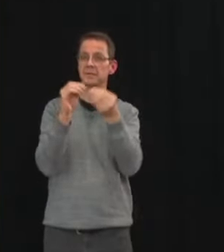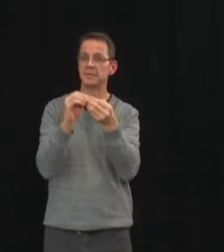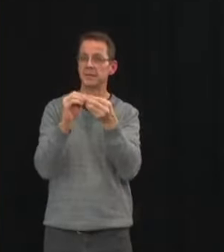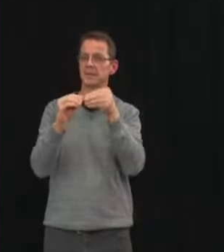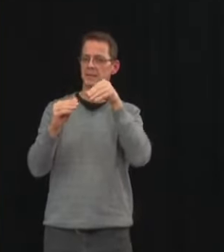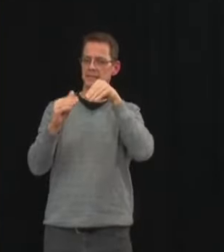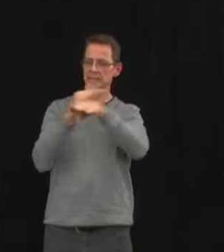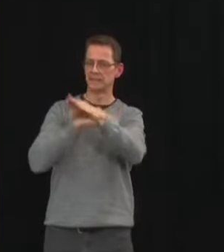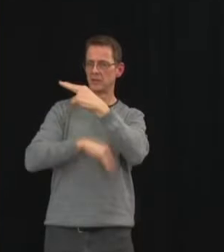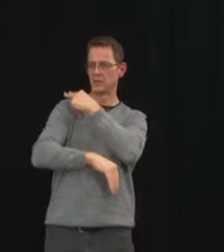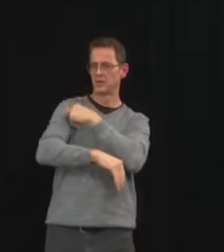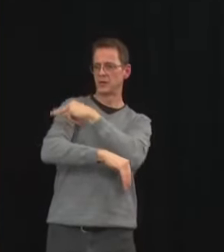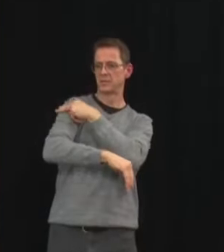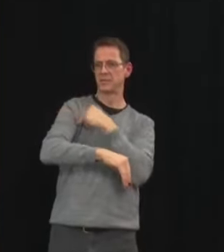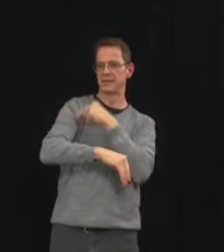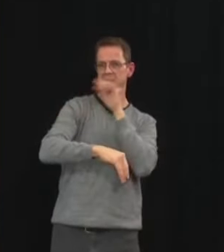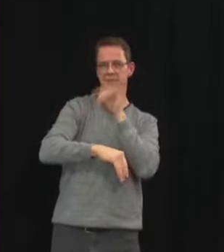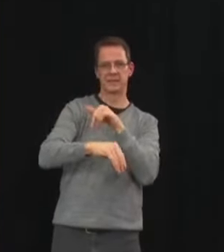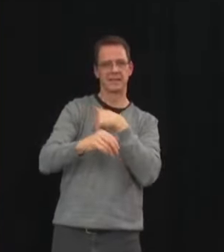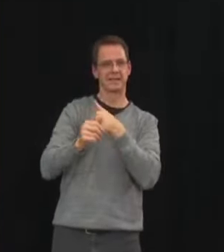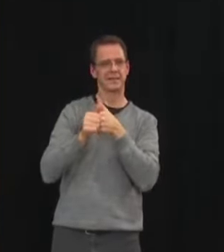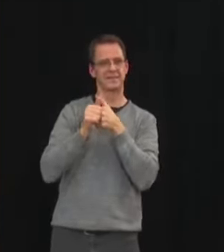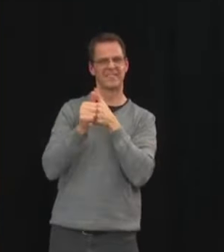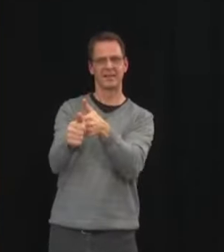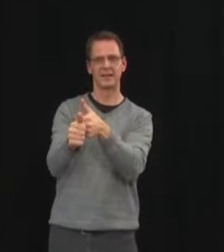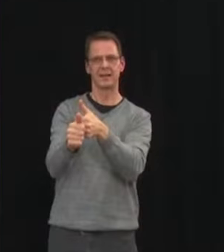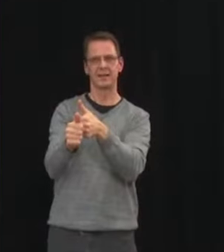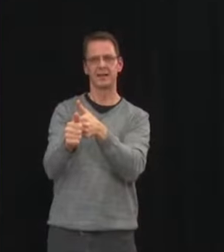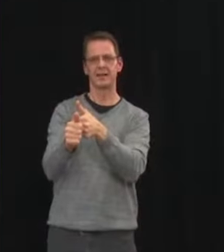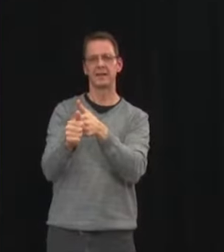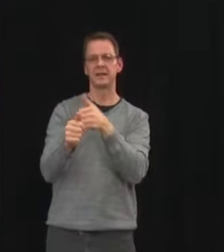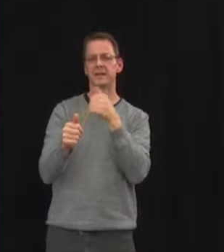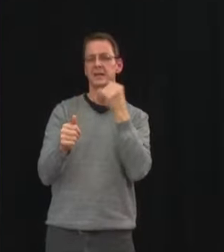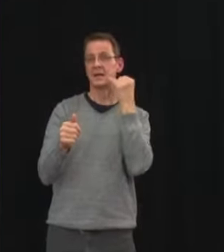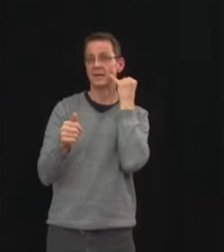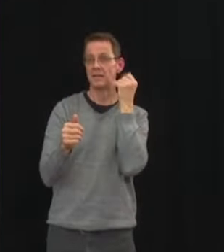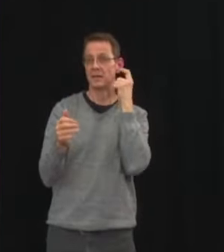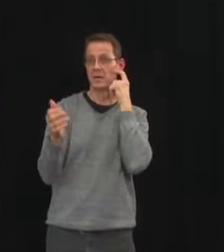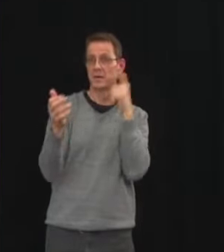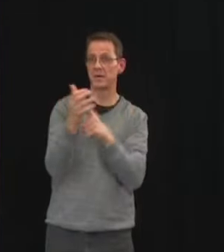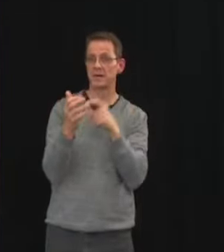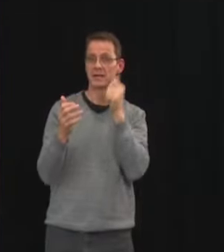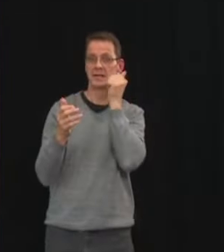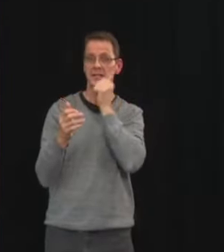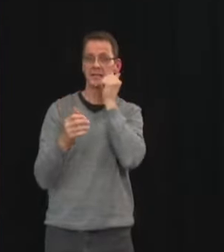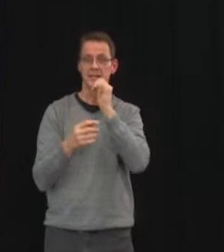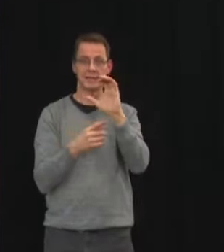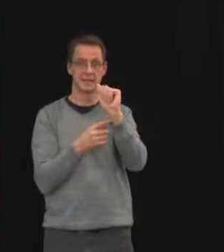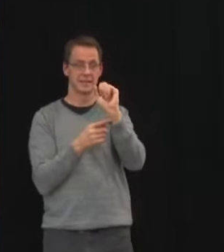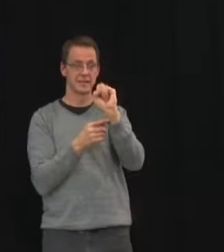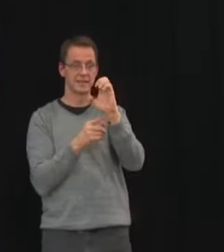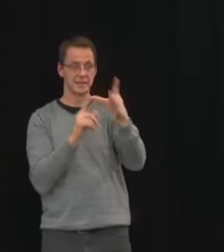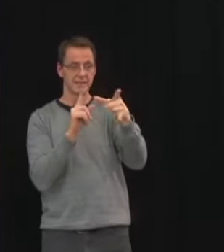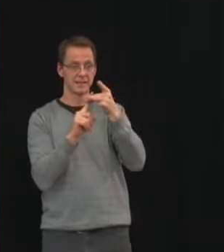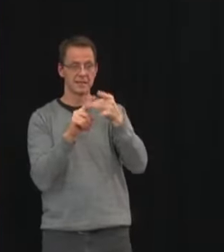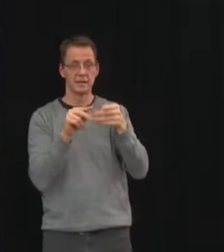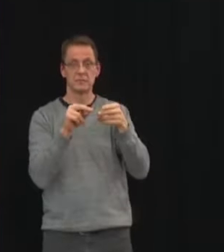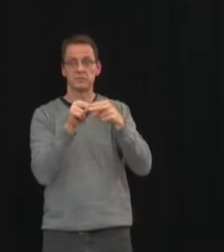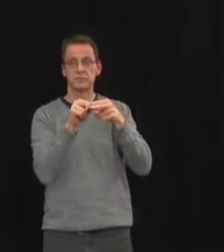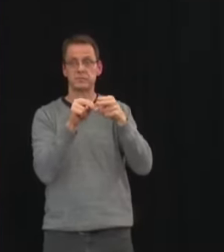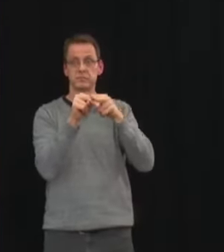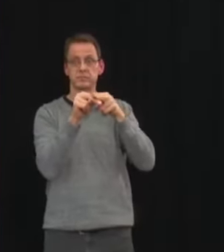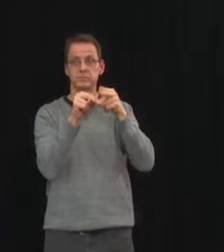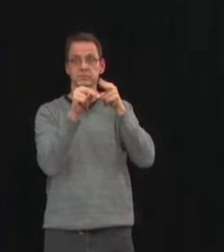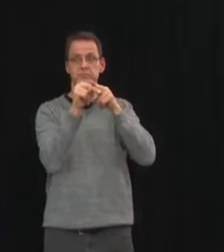and uh if we saw uh in in the leading indicators like new cases uh starting to tick